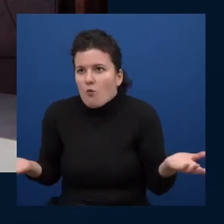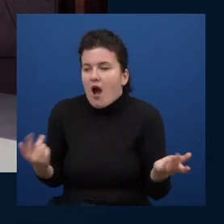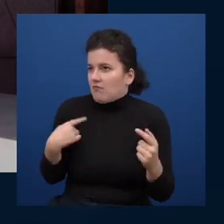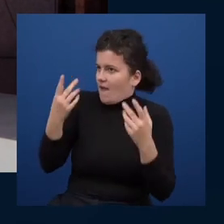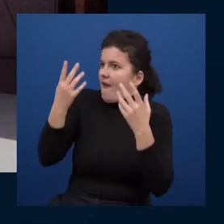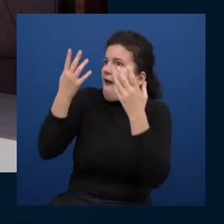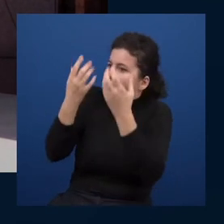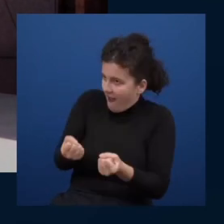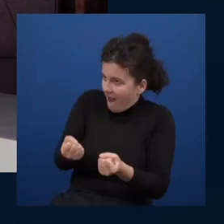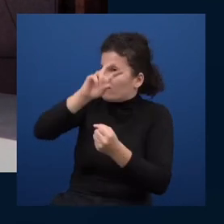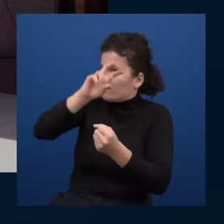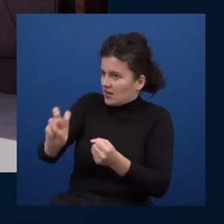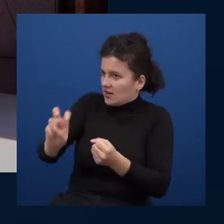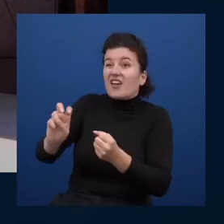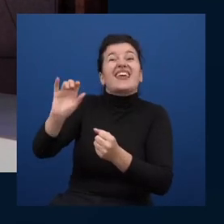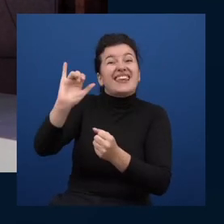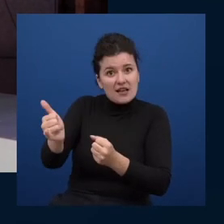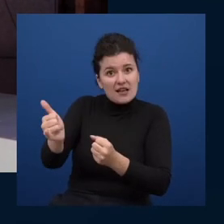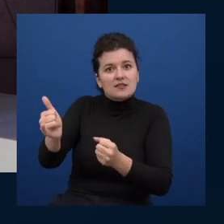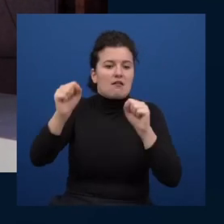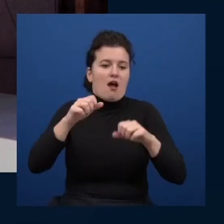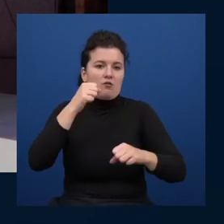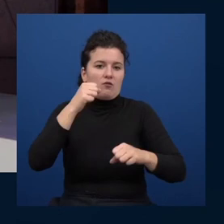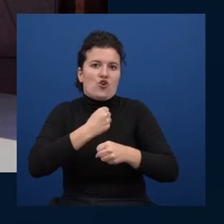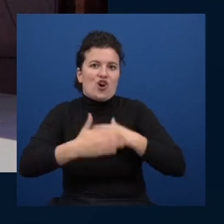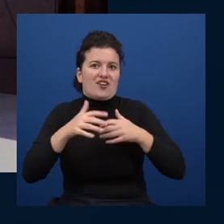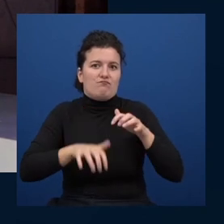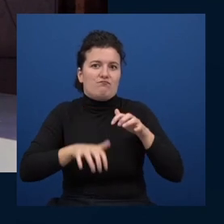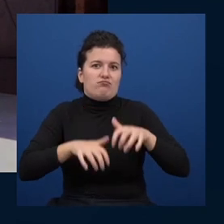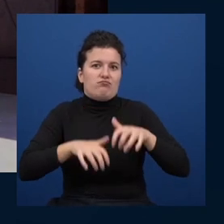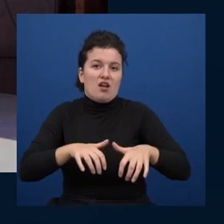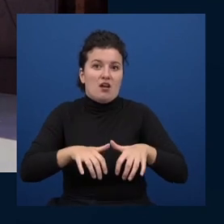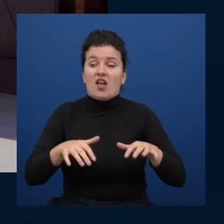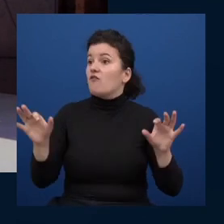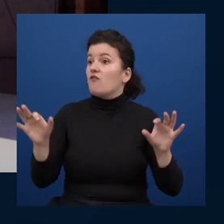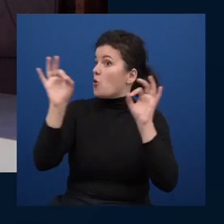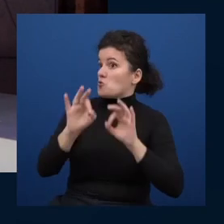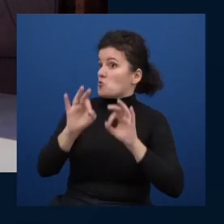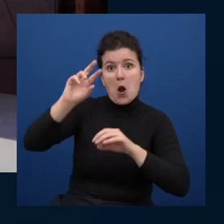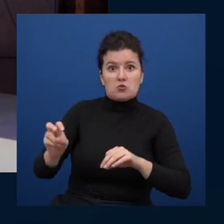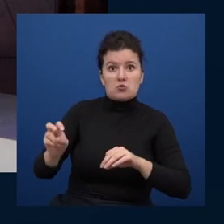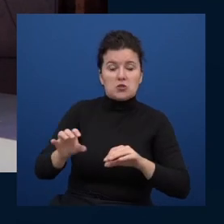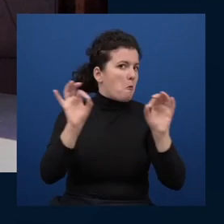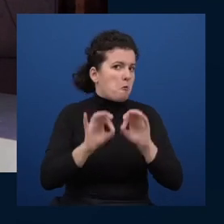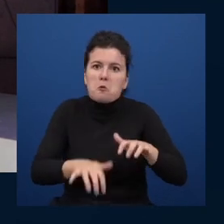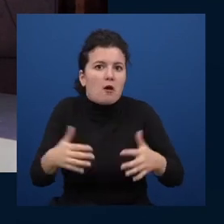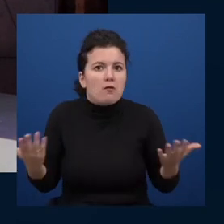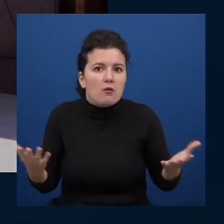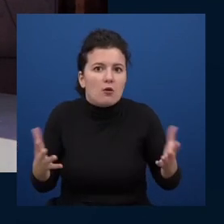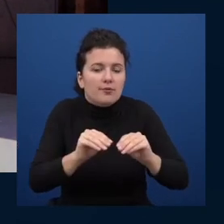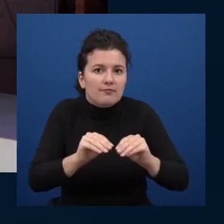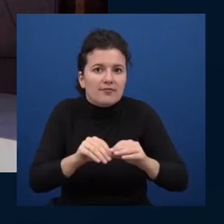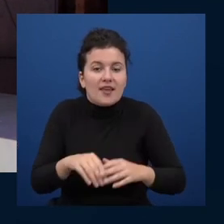none of these things work but just as you saw me kind of light up and get excited about the carriage return line feed